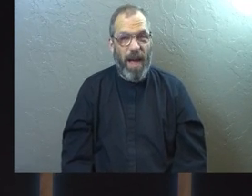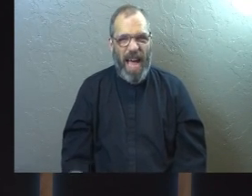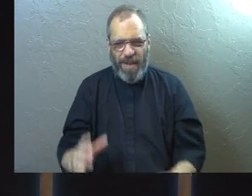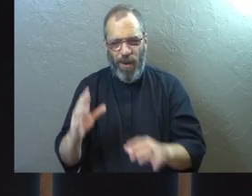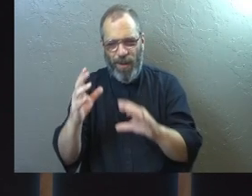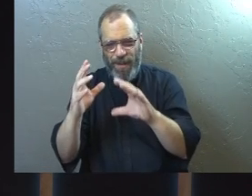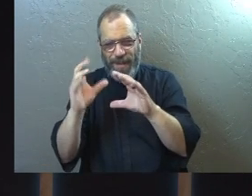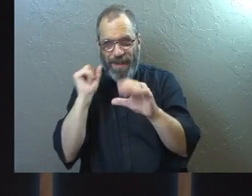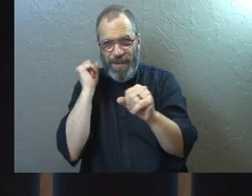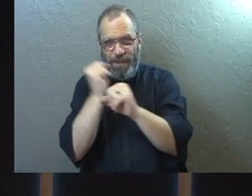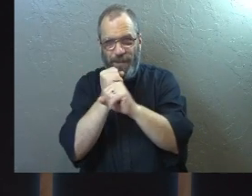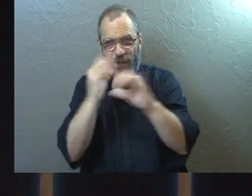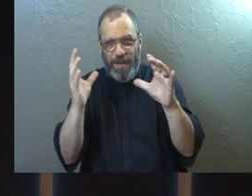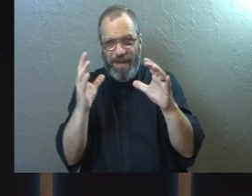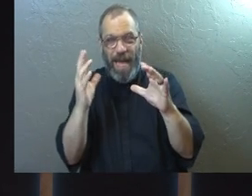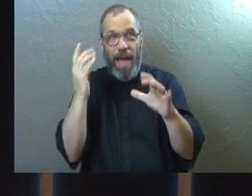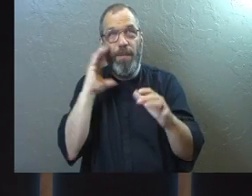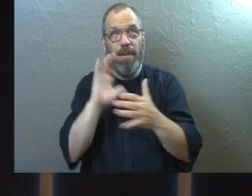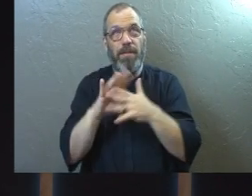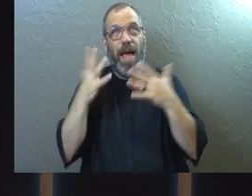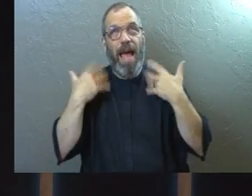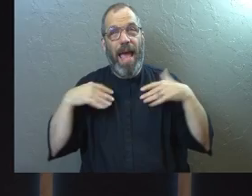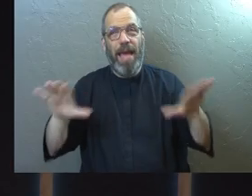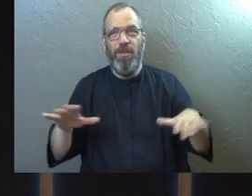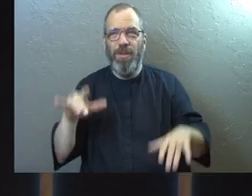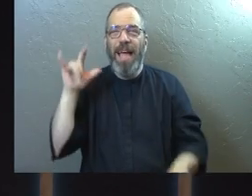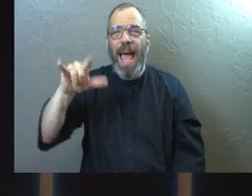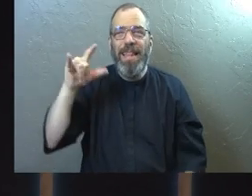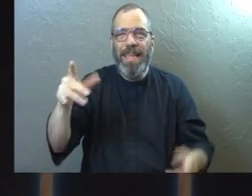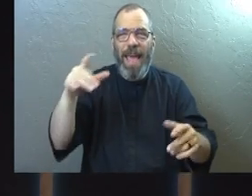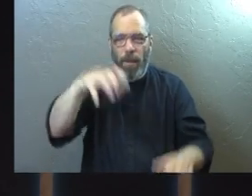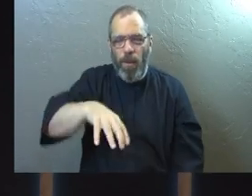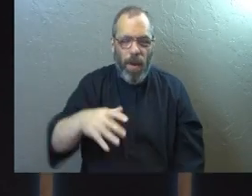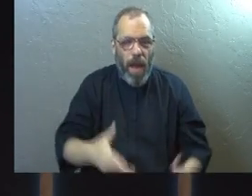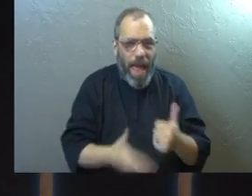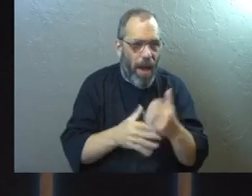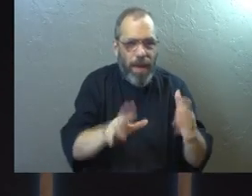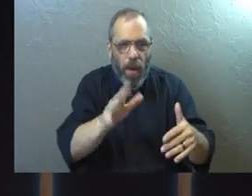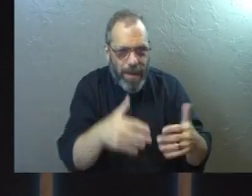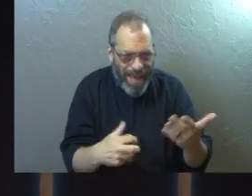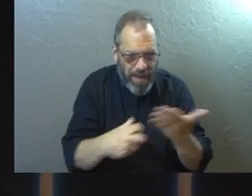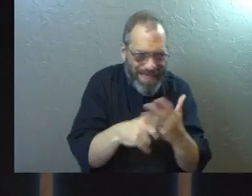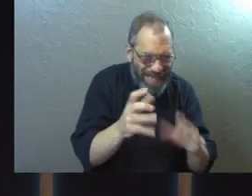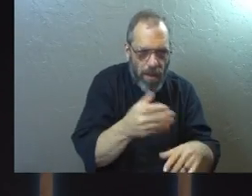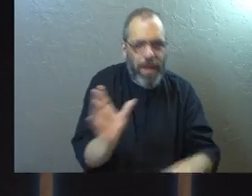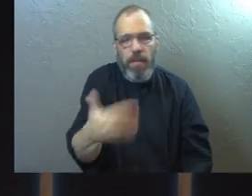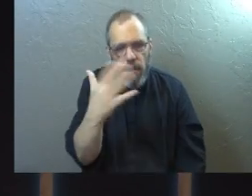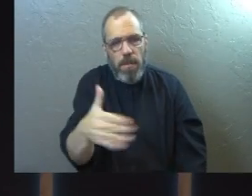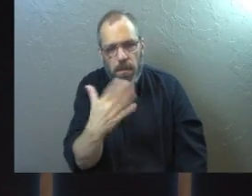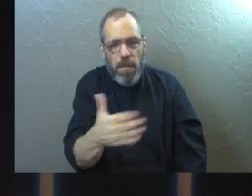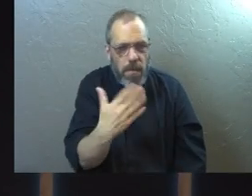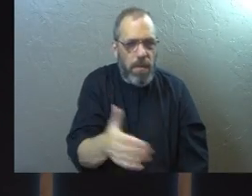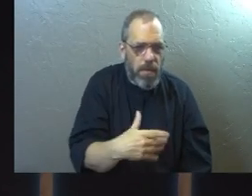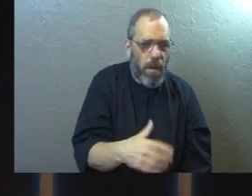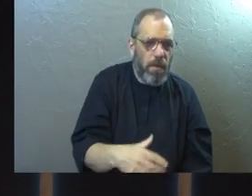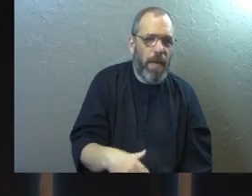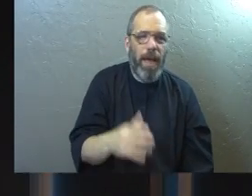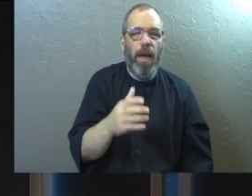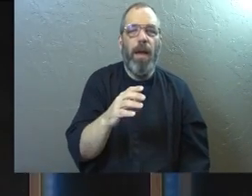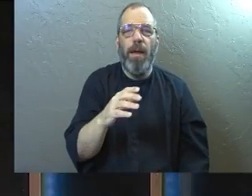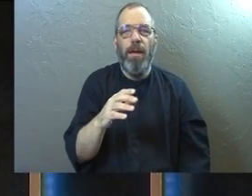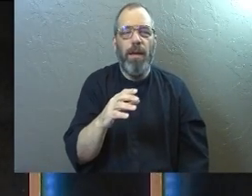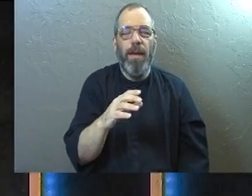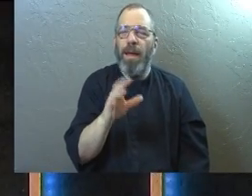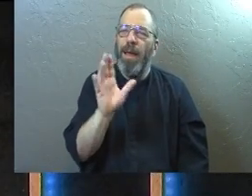analogy to its breaking point, I kind of imagine angels at the airport, right? Like trying to help people get onto the plane. Like